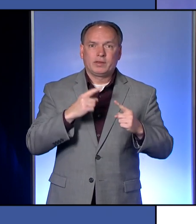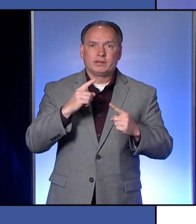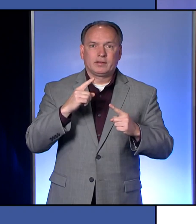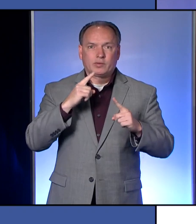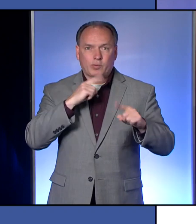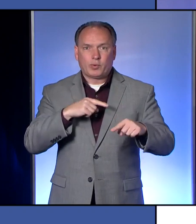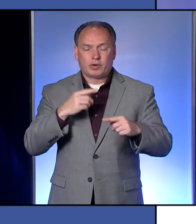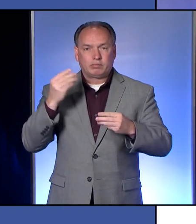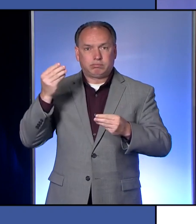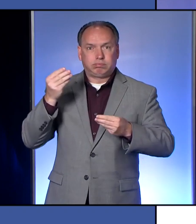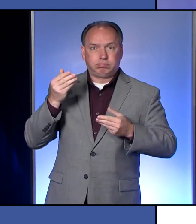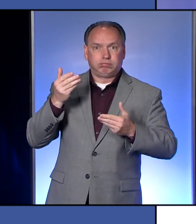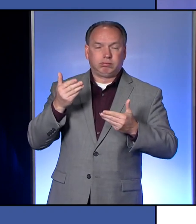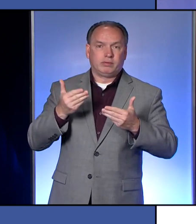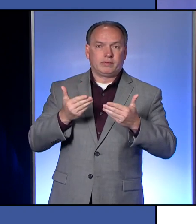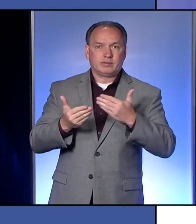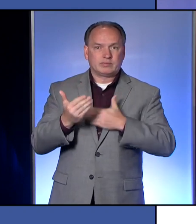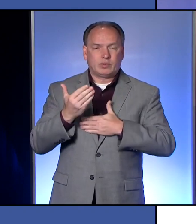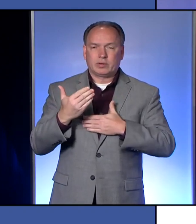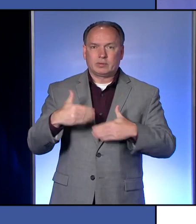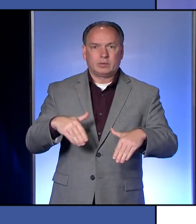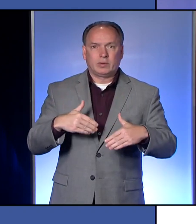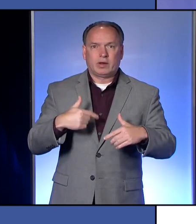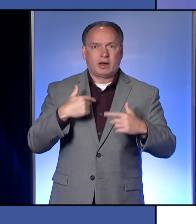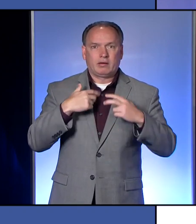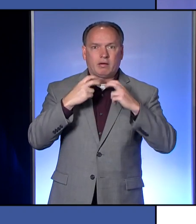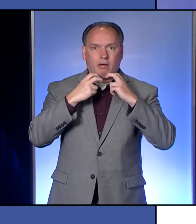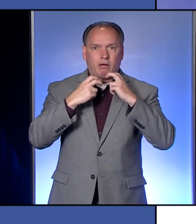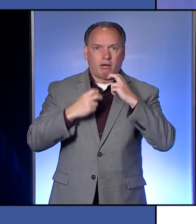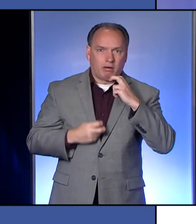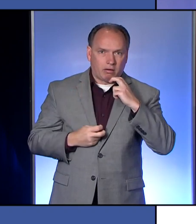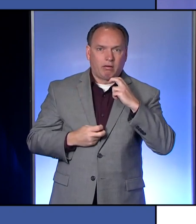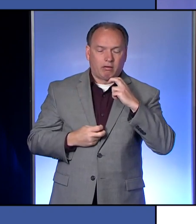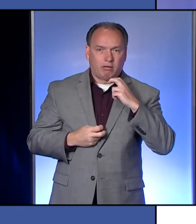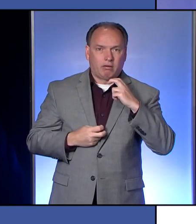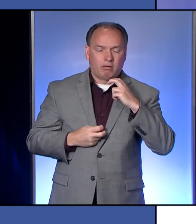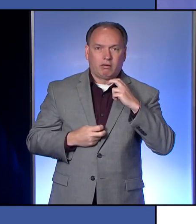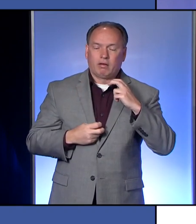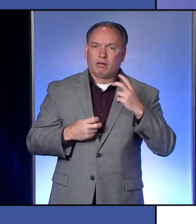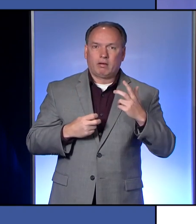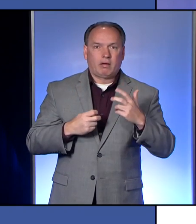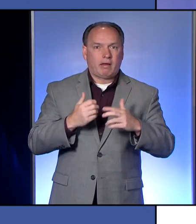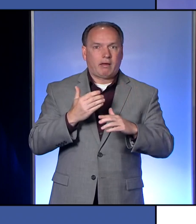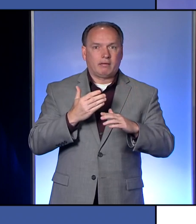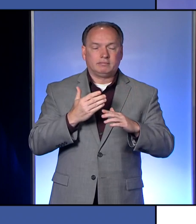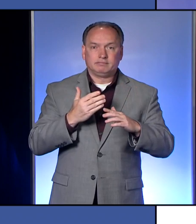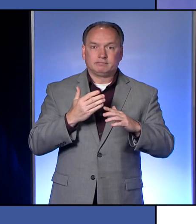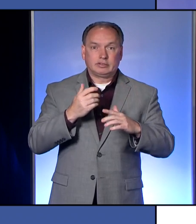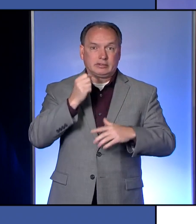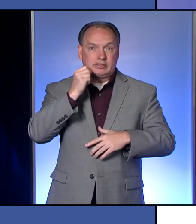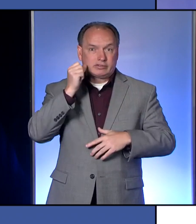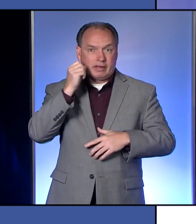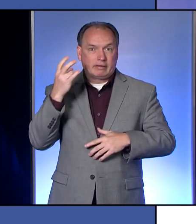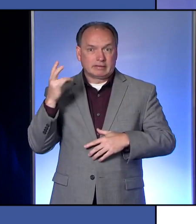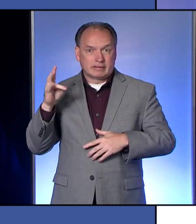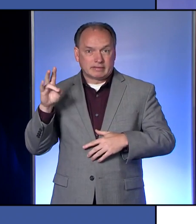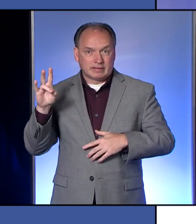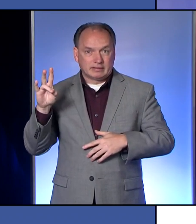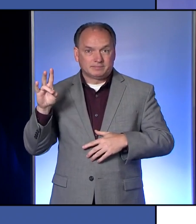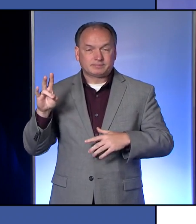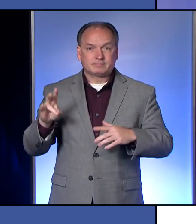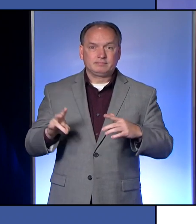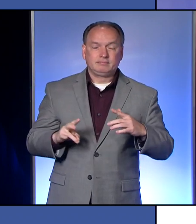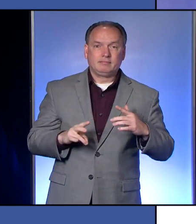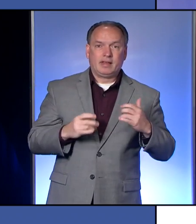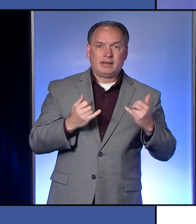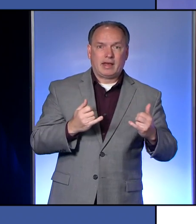me this morning I had to truly catch my breath. Following the 17 cases from yesterday, our contact tracers